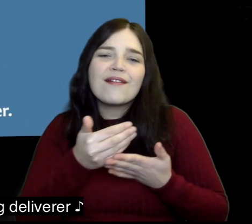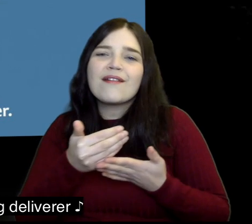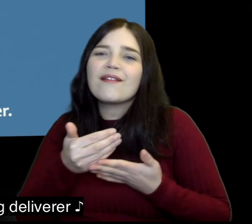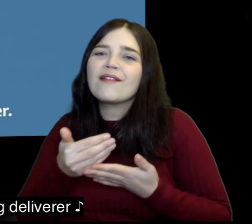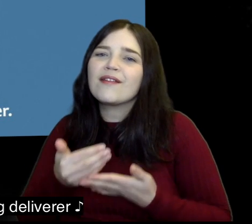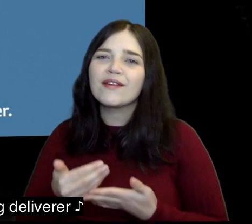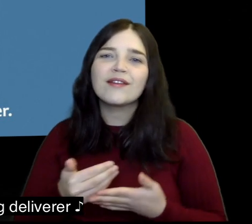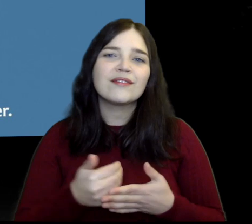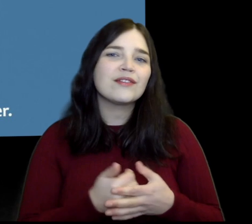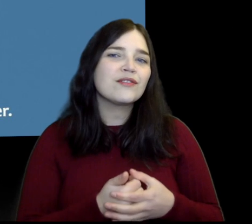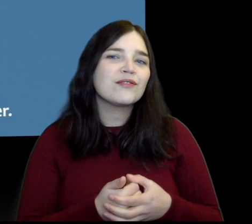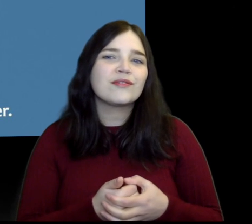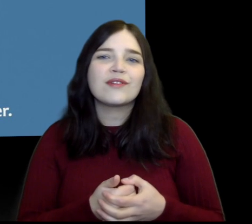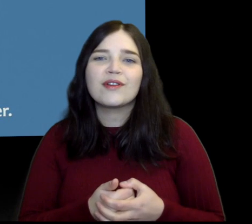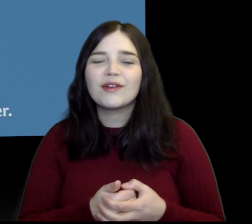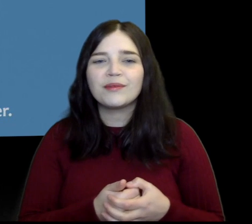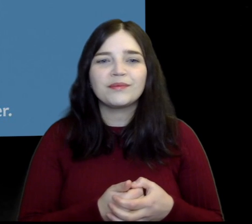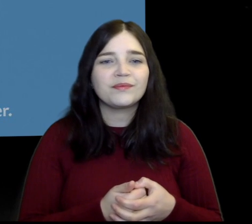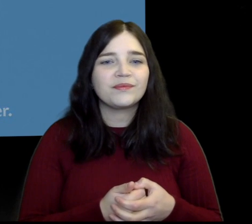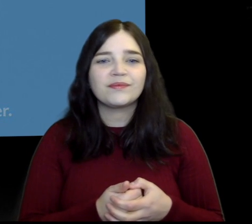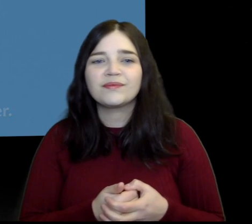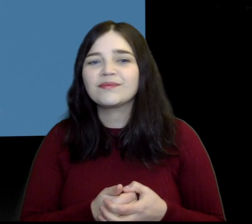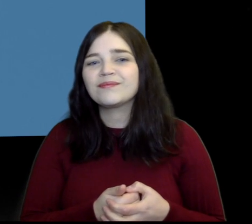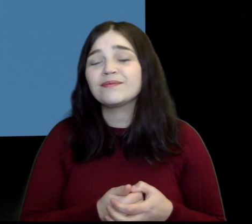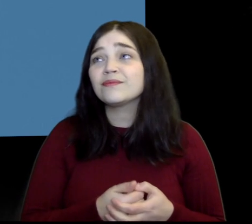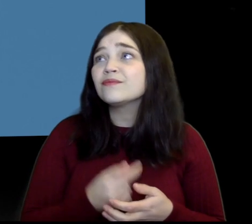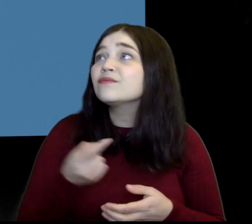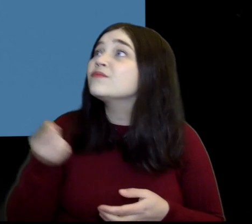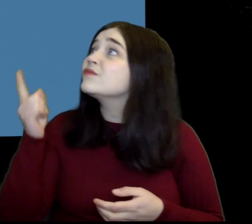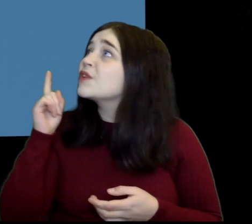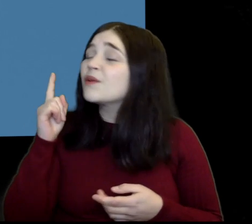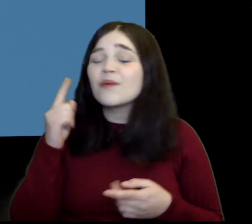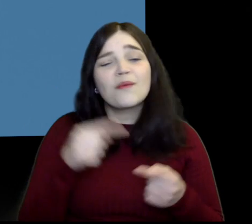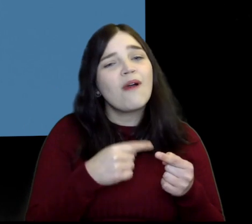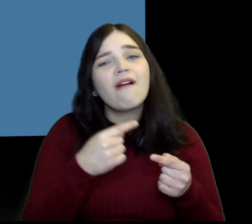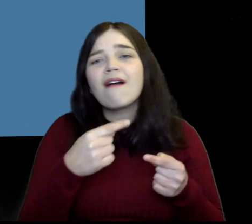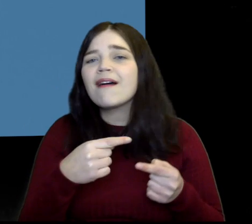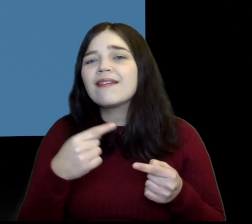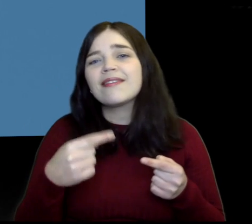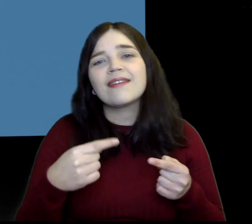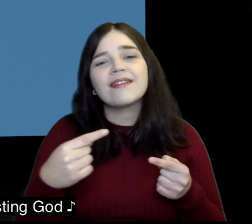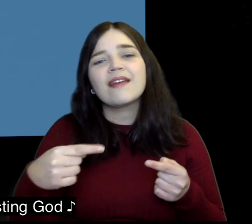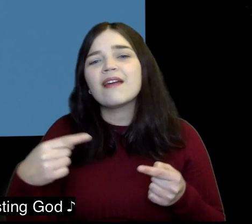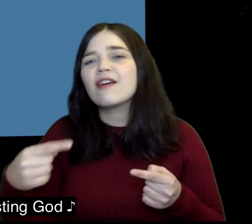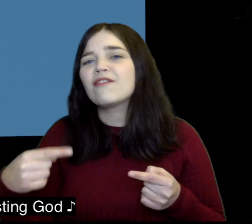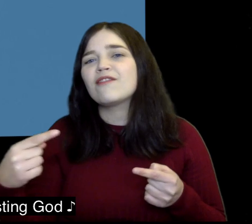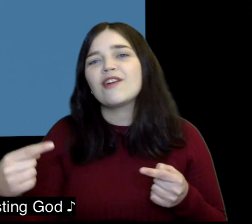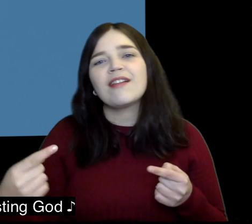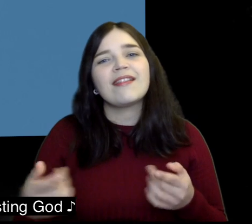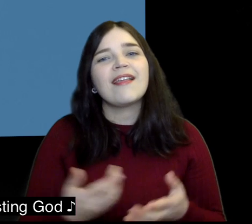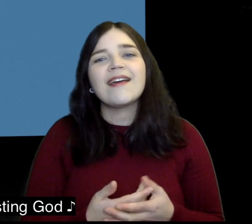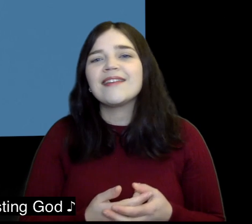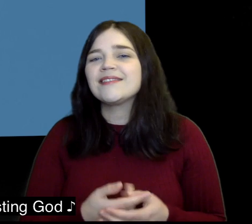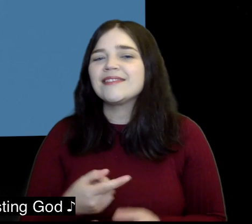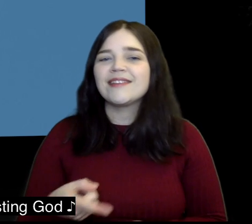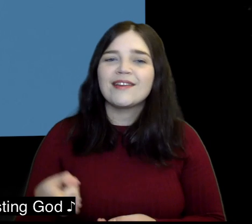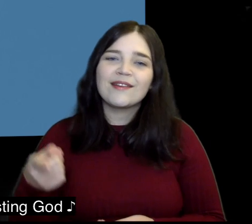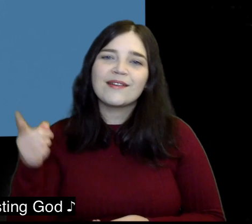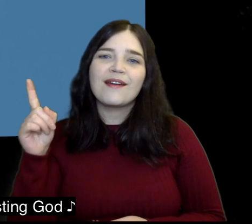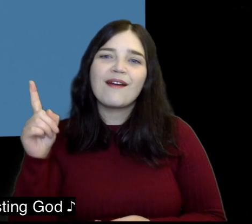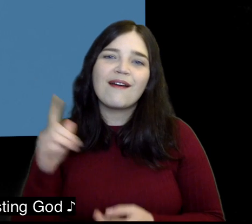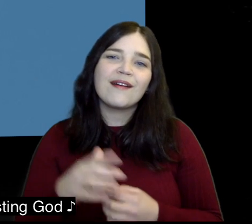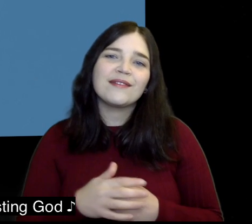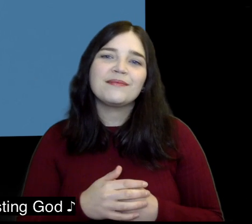deliverer You are the